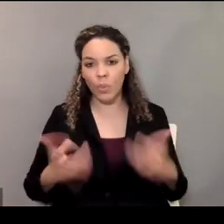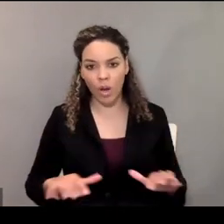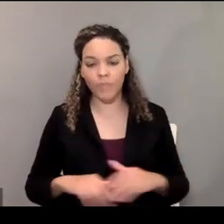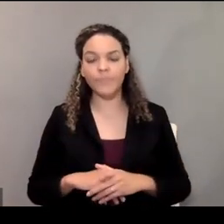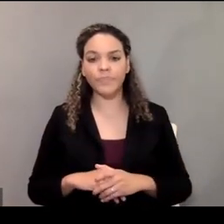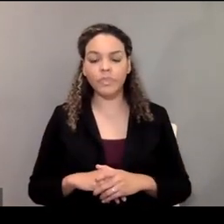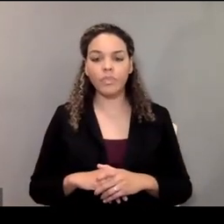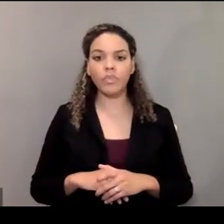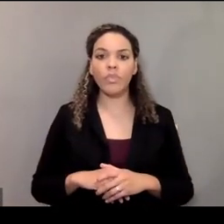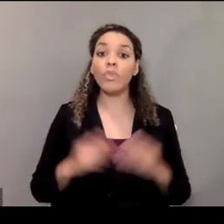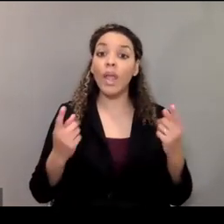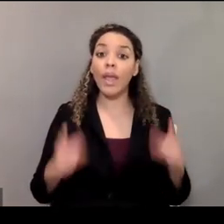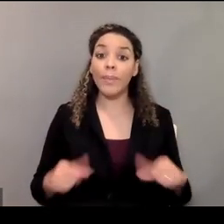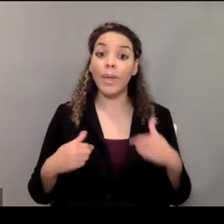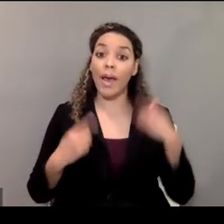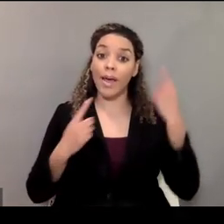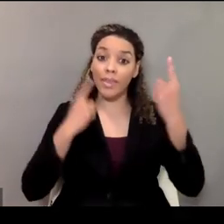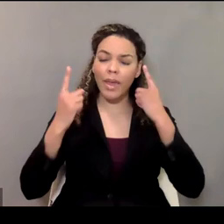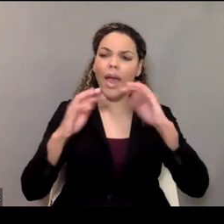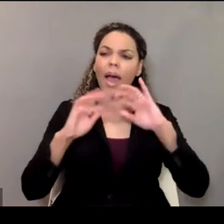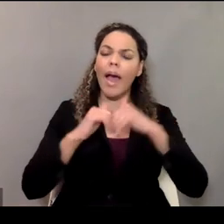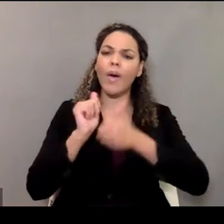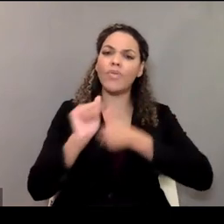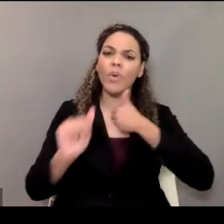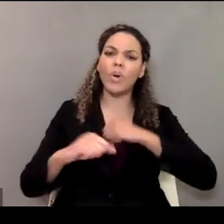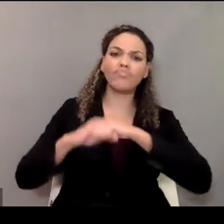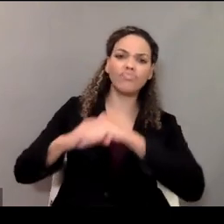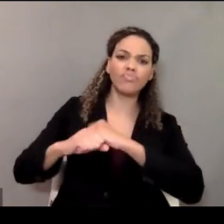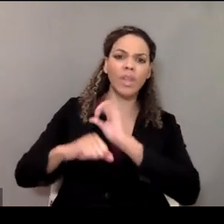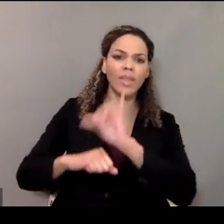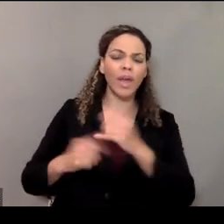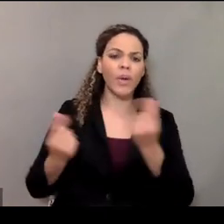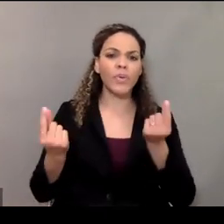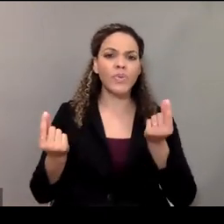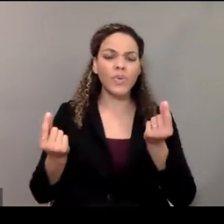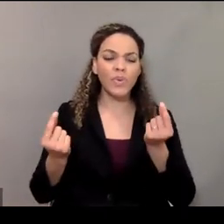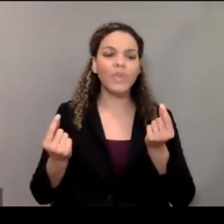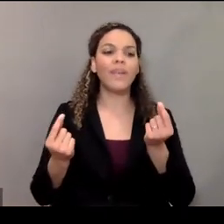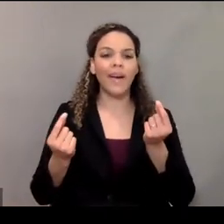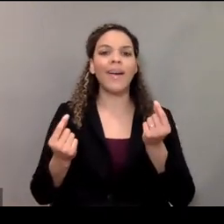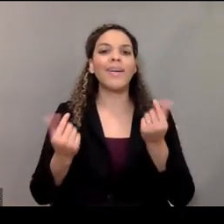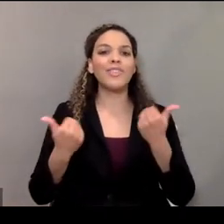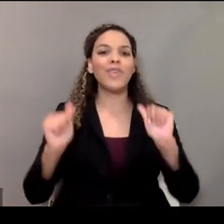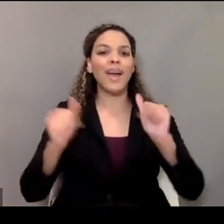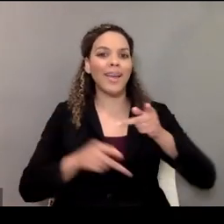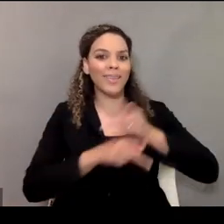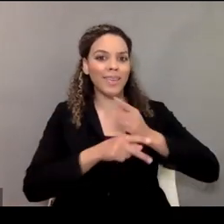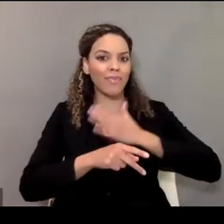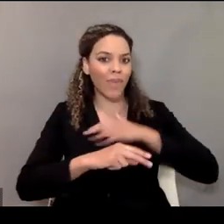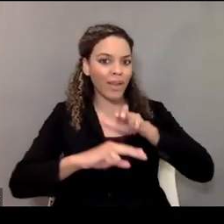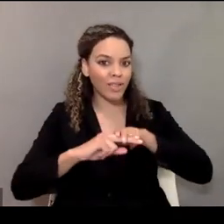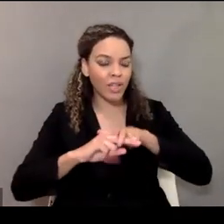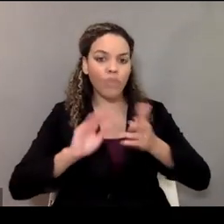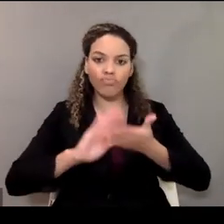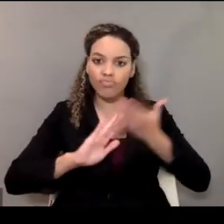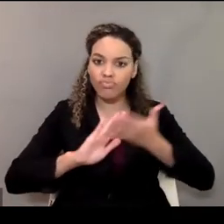So when I think about prevention, part of what I do is to try to keep my chair in as great